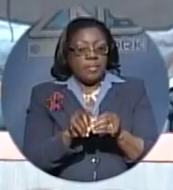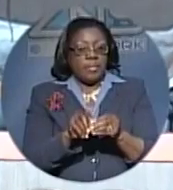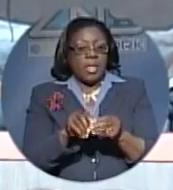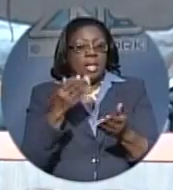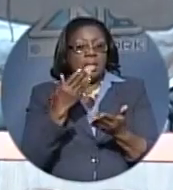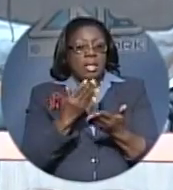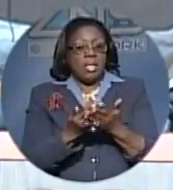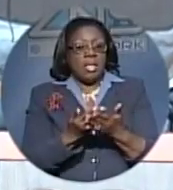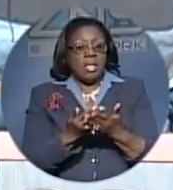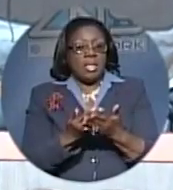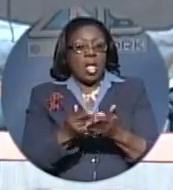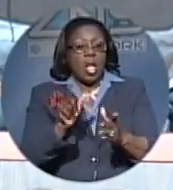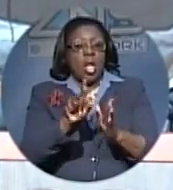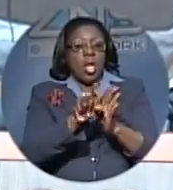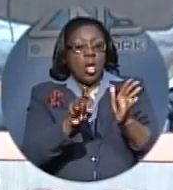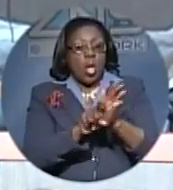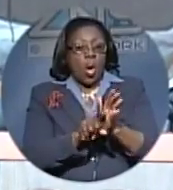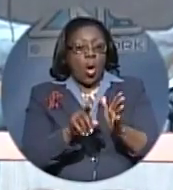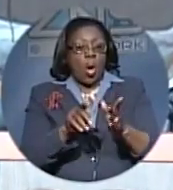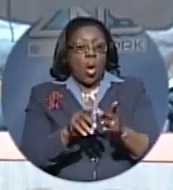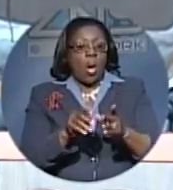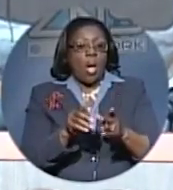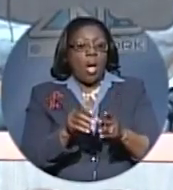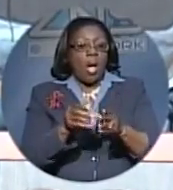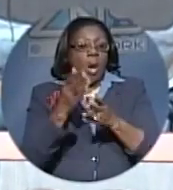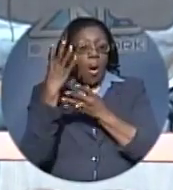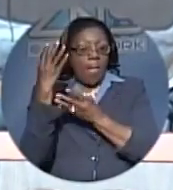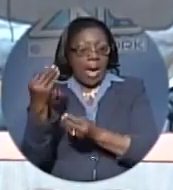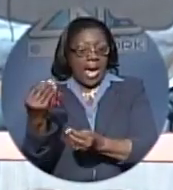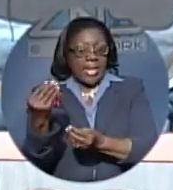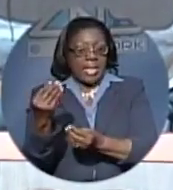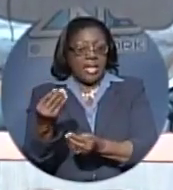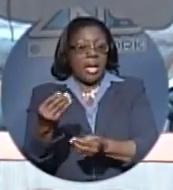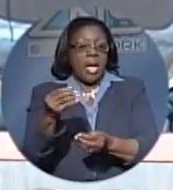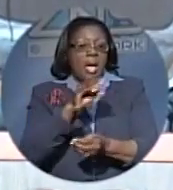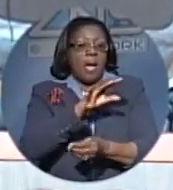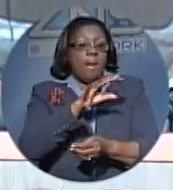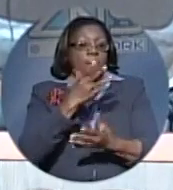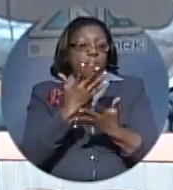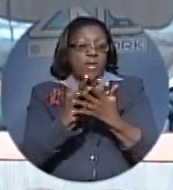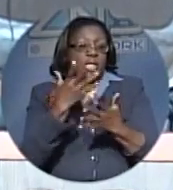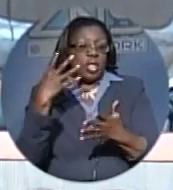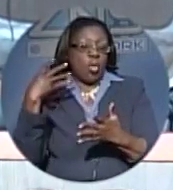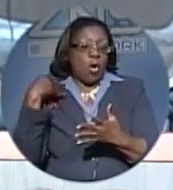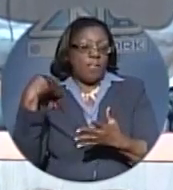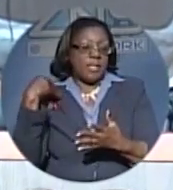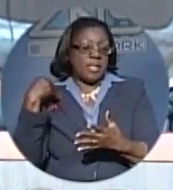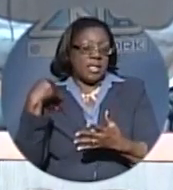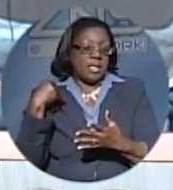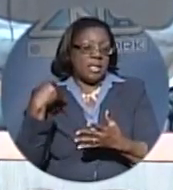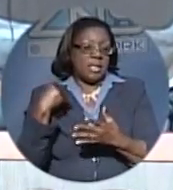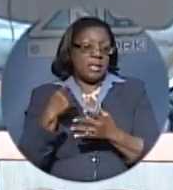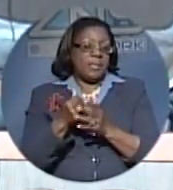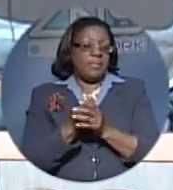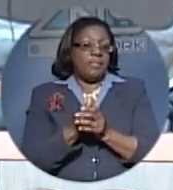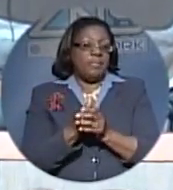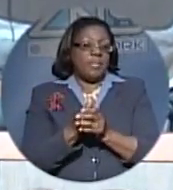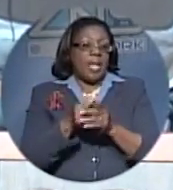Good, law-abiding prison officers, who I am pleased to say are in the vast majority,